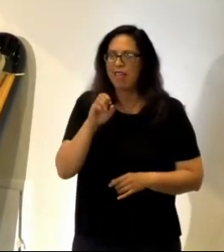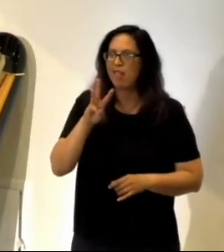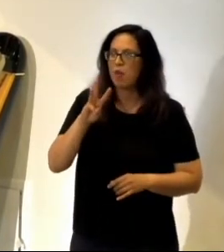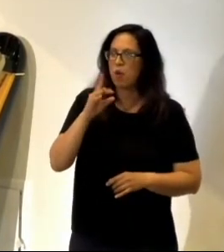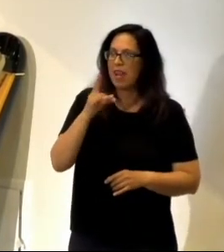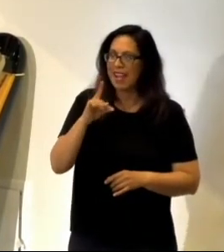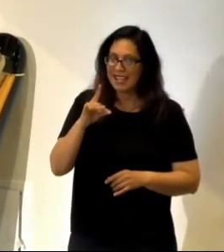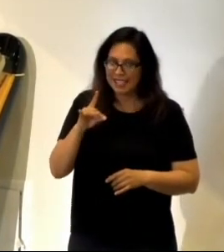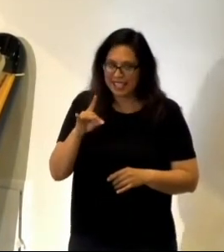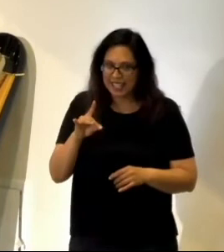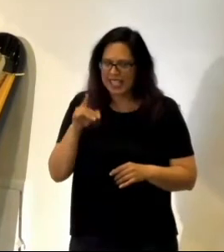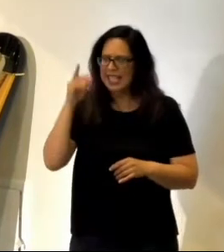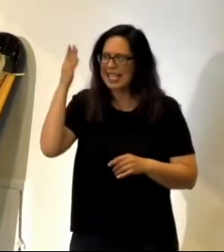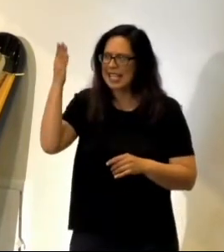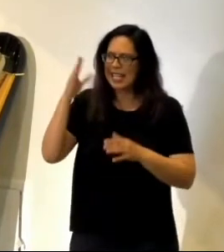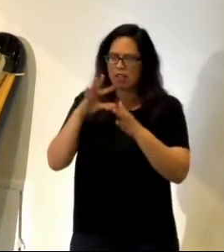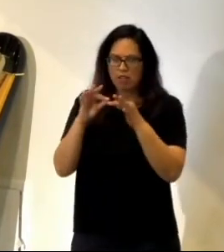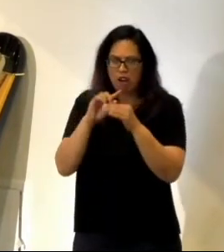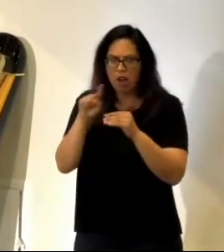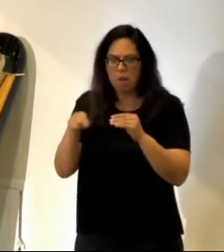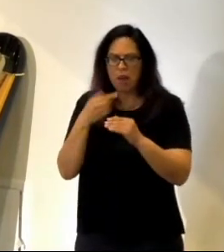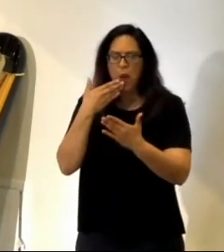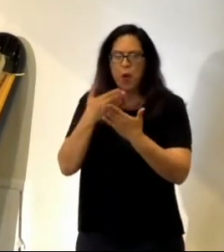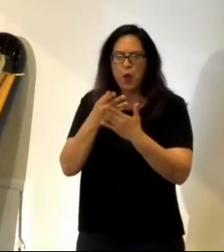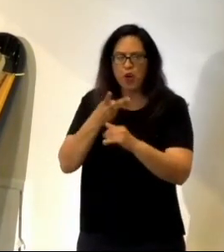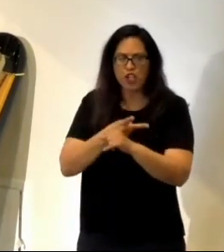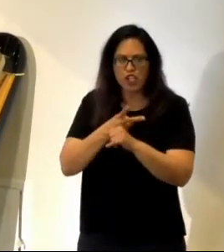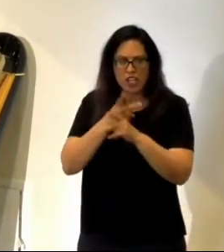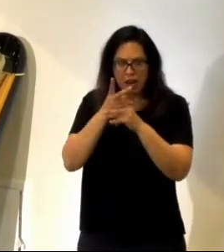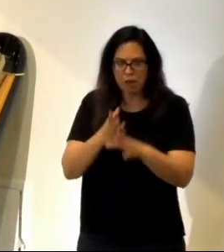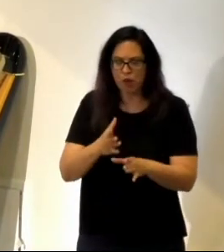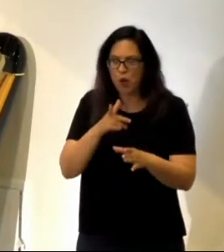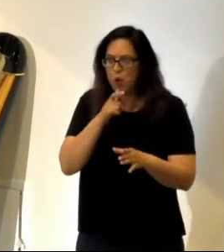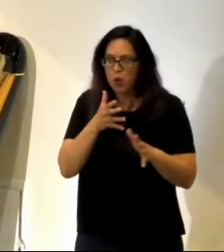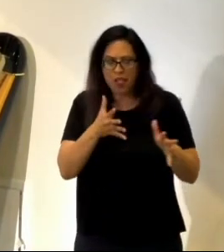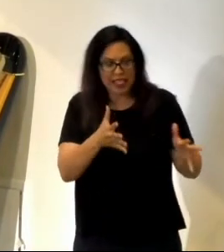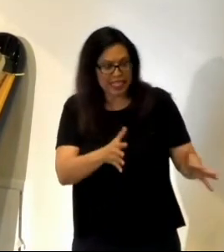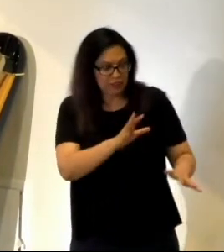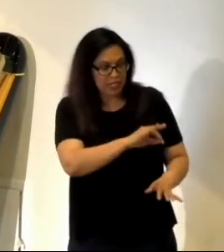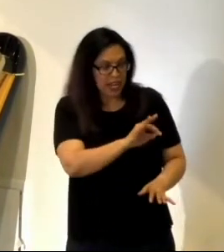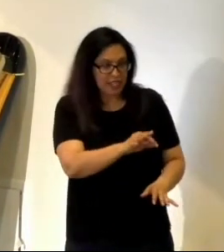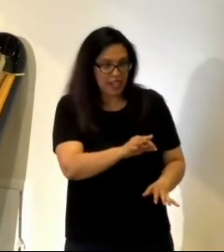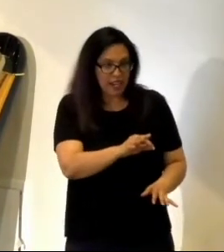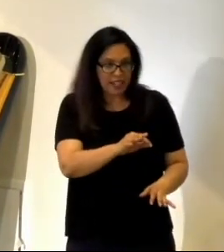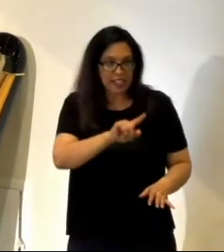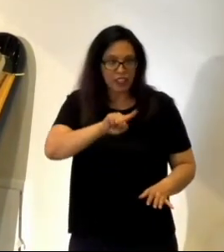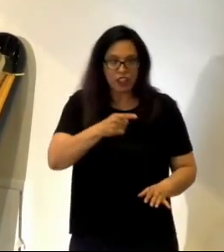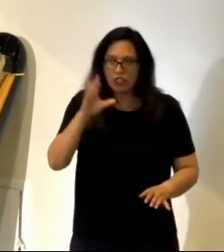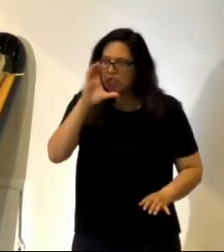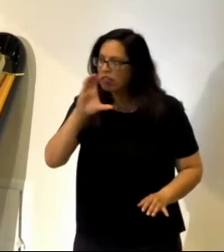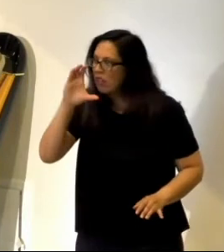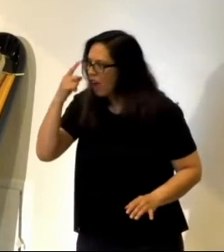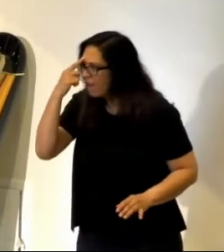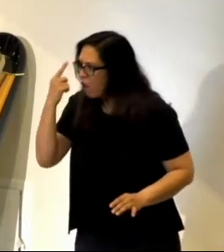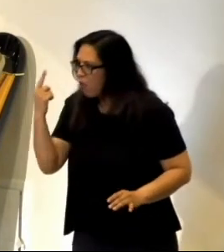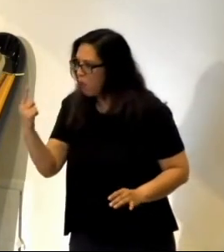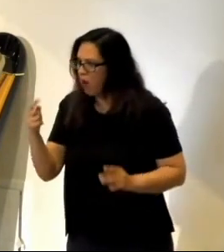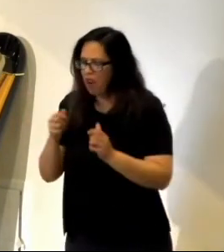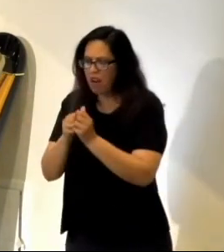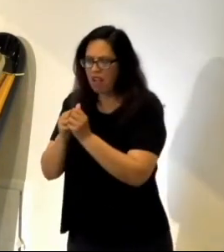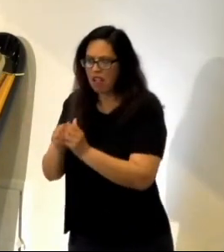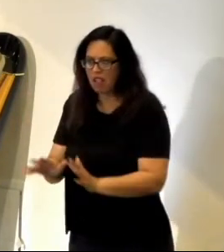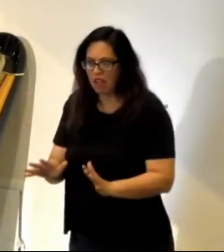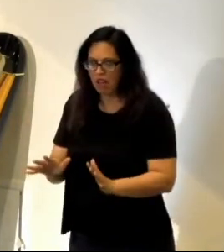speaking about a good shepherd who leaves the 99 just to find that one lost